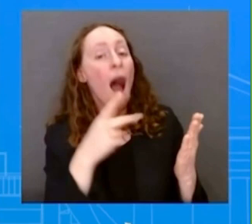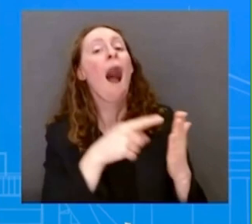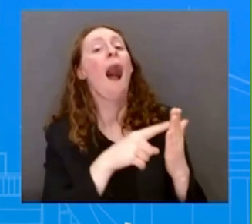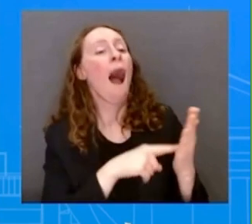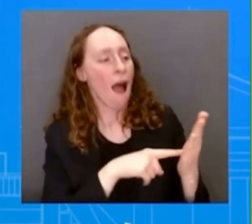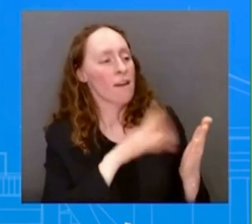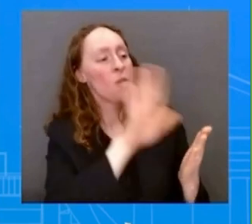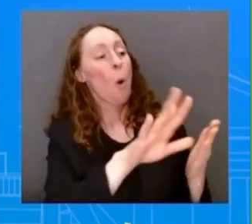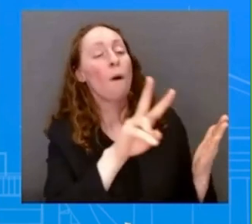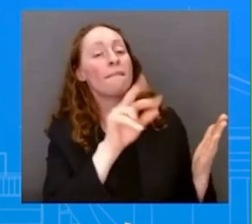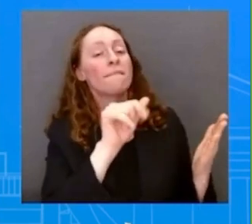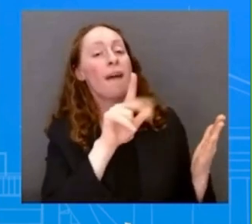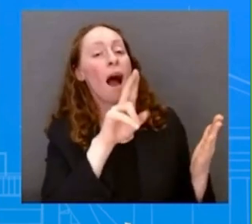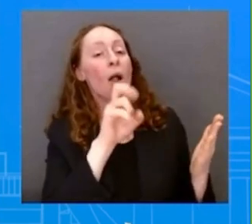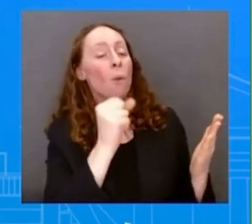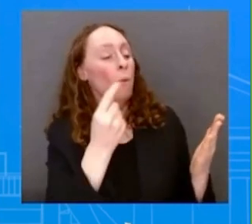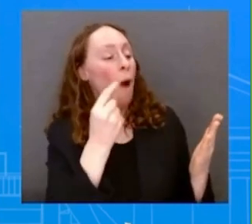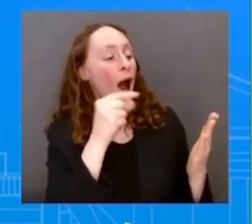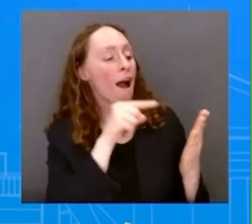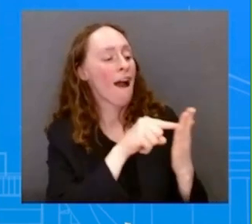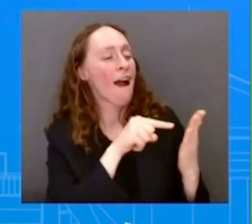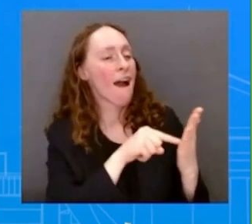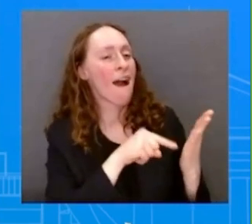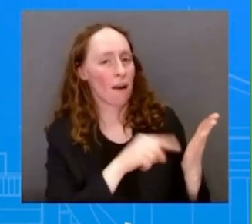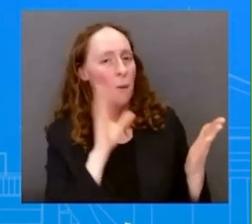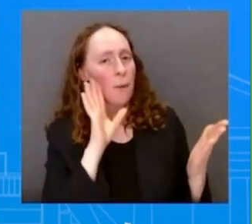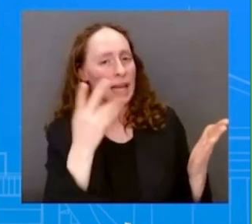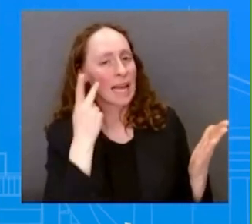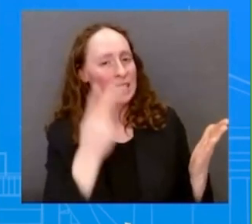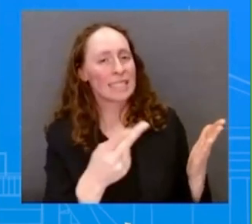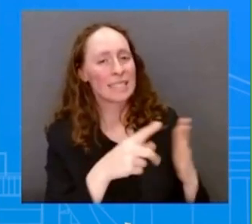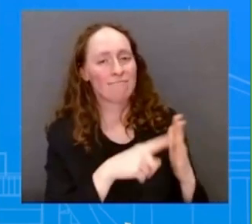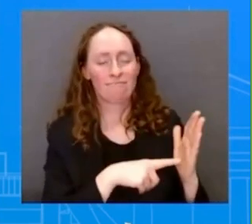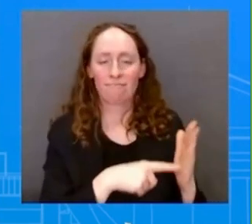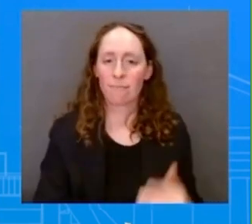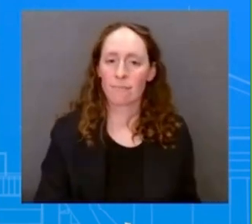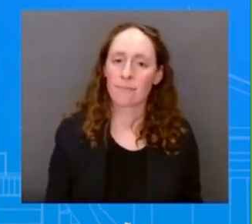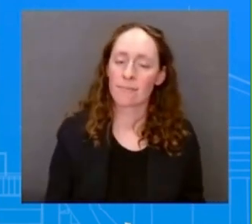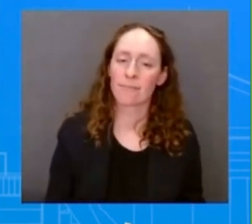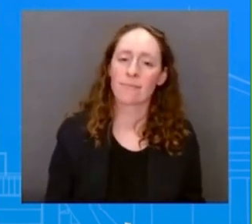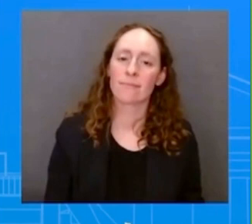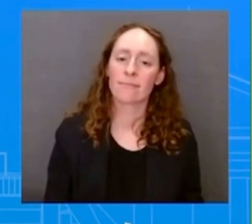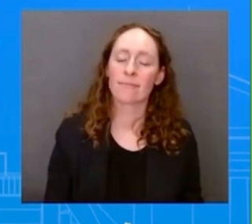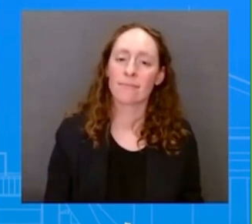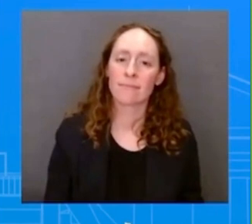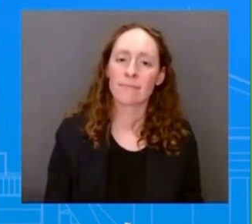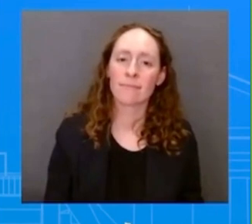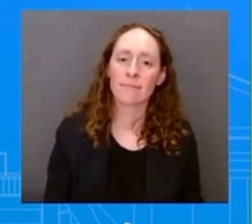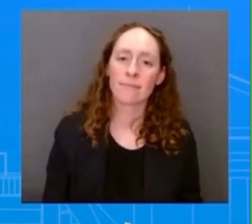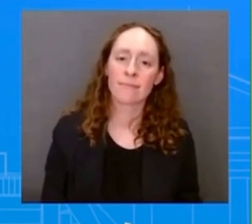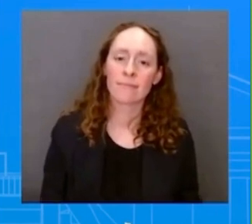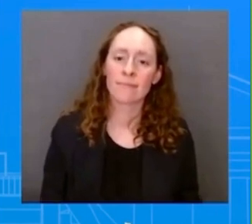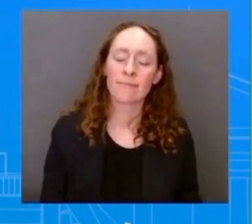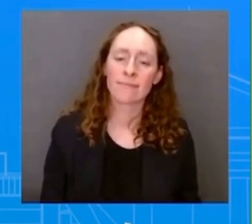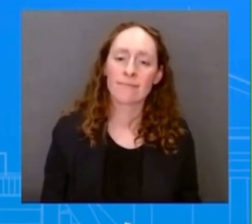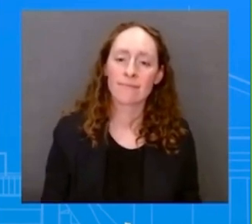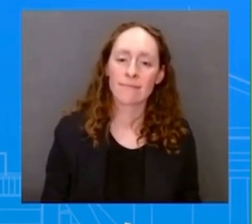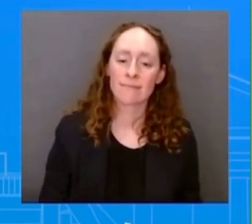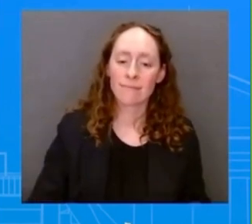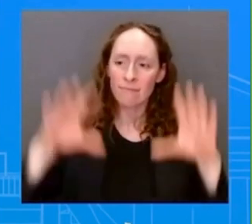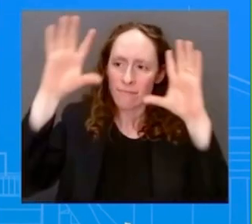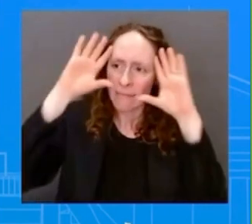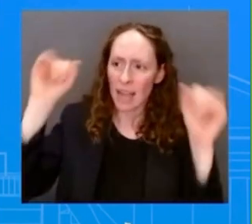year that laid out, um, how he was going to cut the deficit by $3 trillion over 10 years.